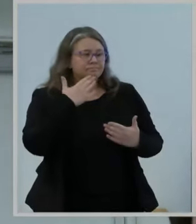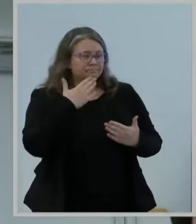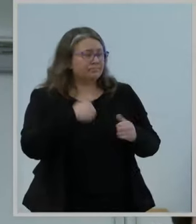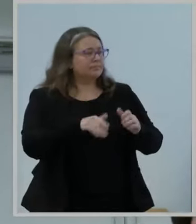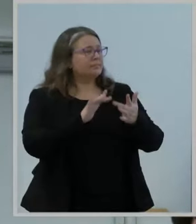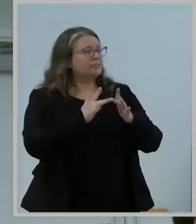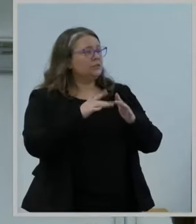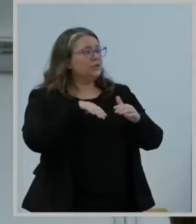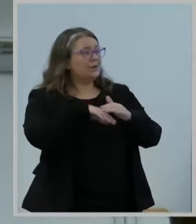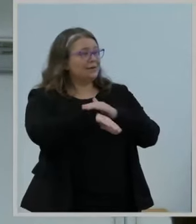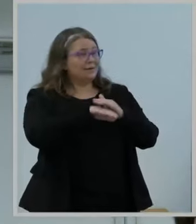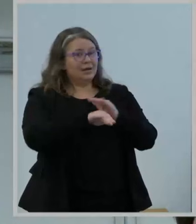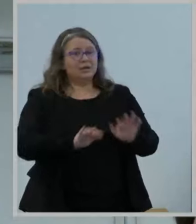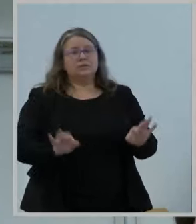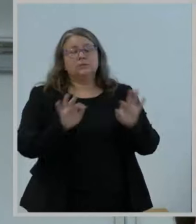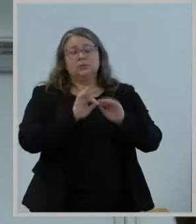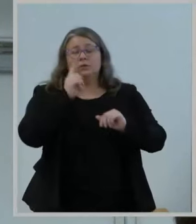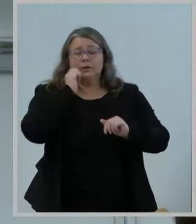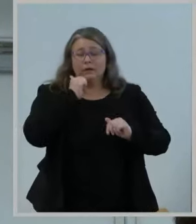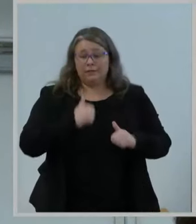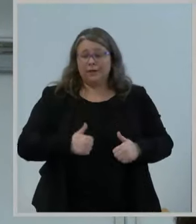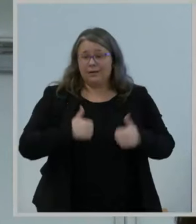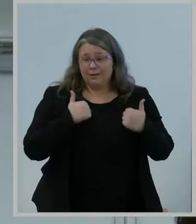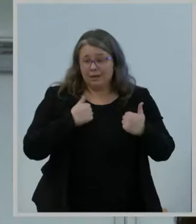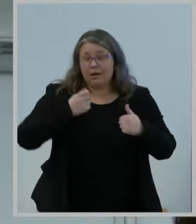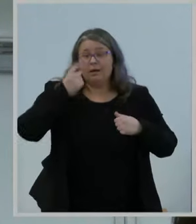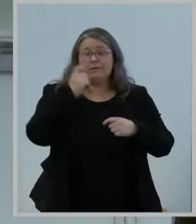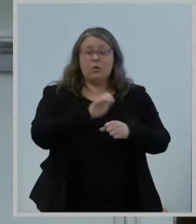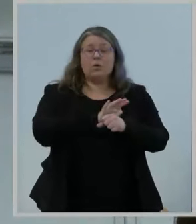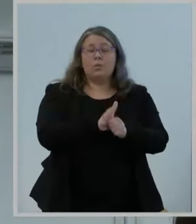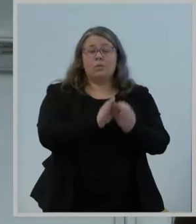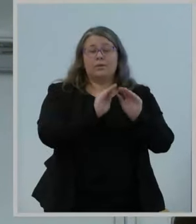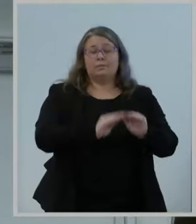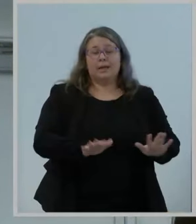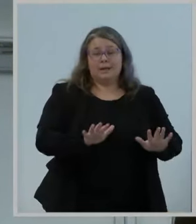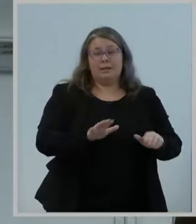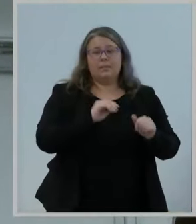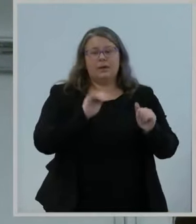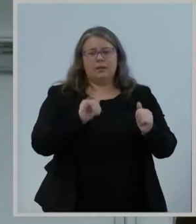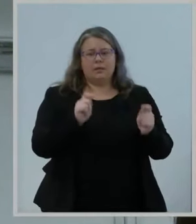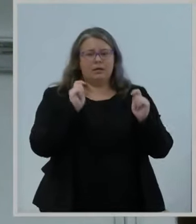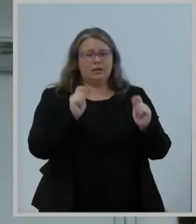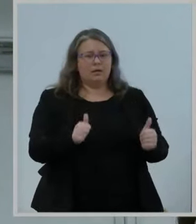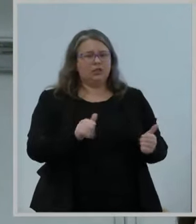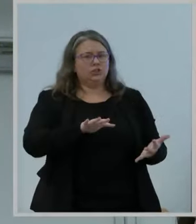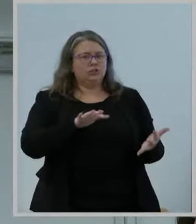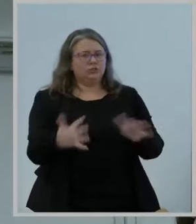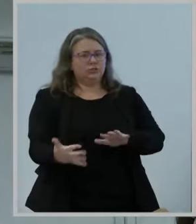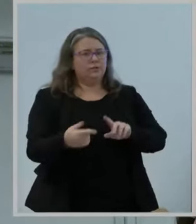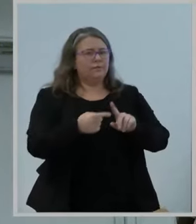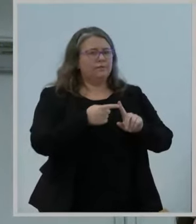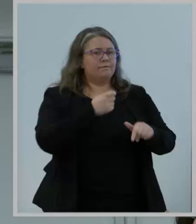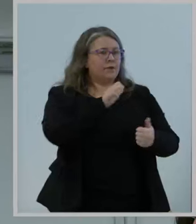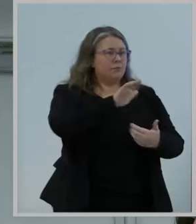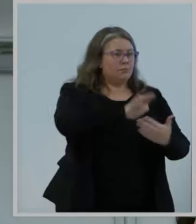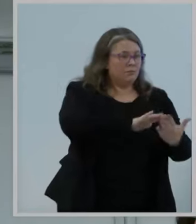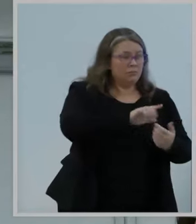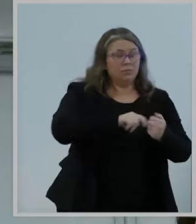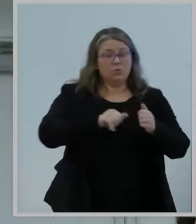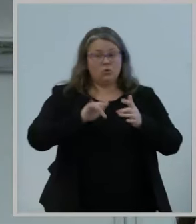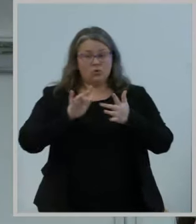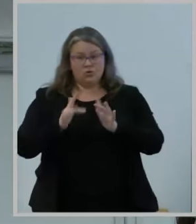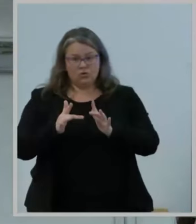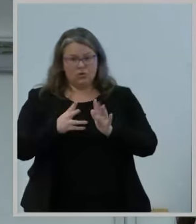the COVID-19 pandemic and the rapid shift of work, education, and healthcare online demonstrated how essential broadband Internet